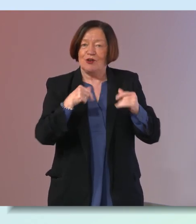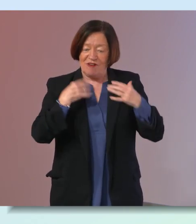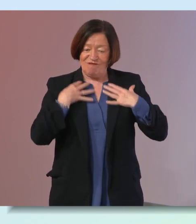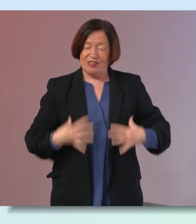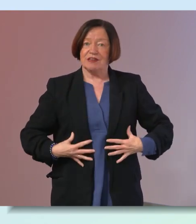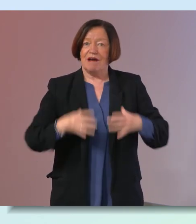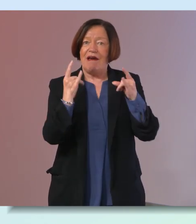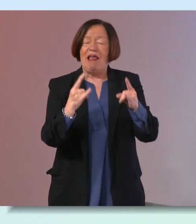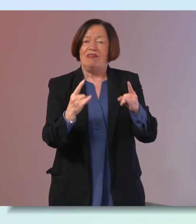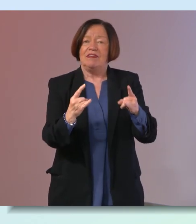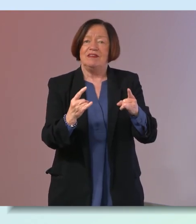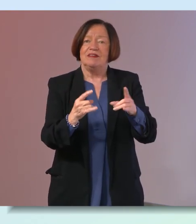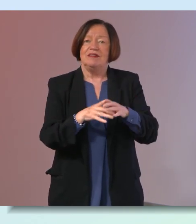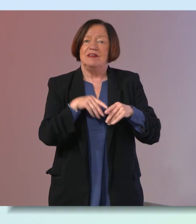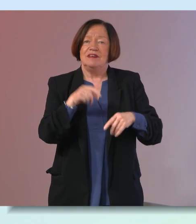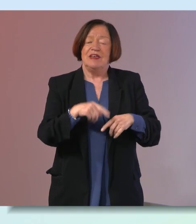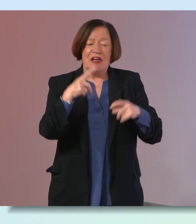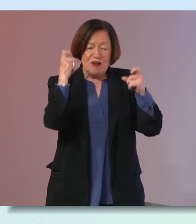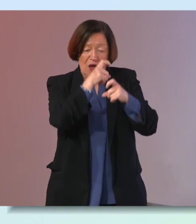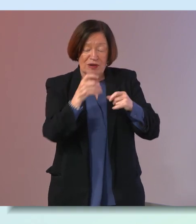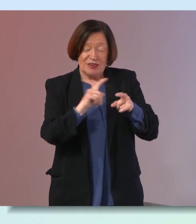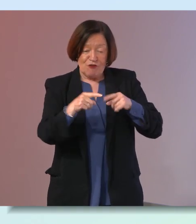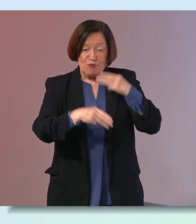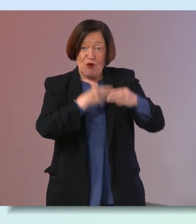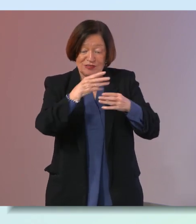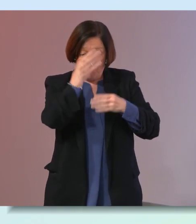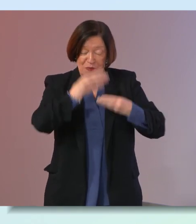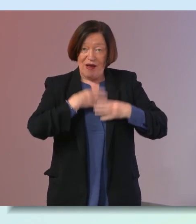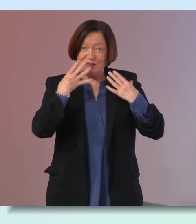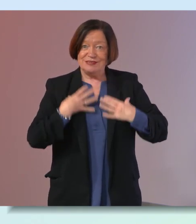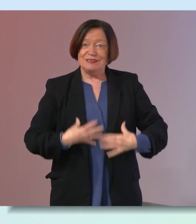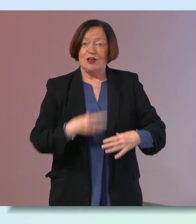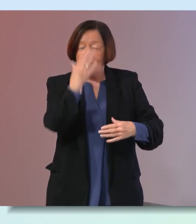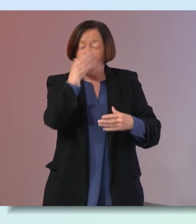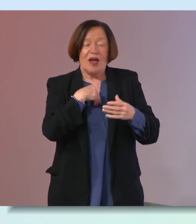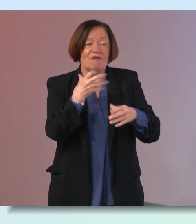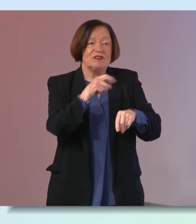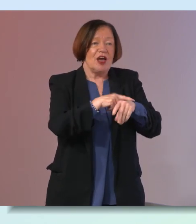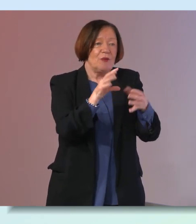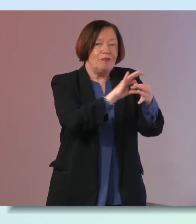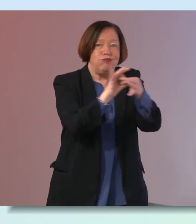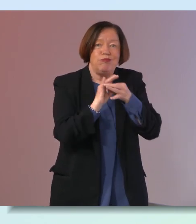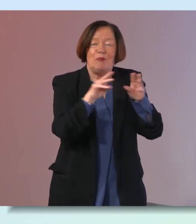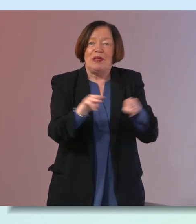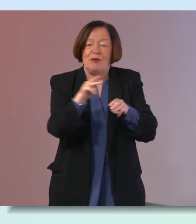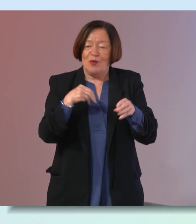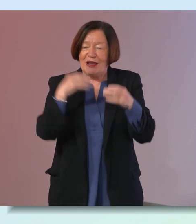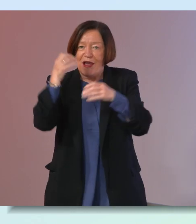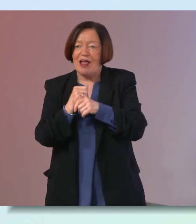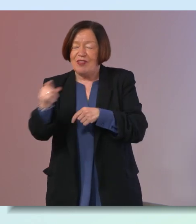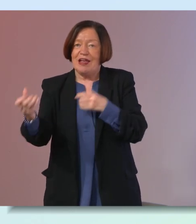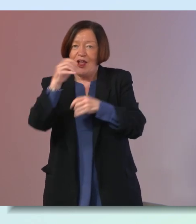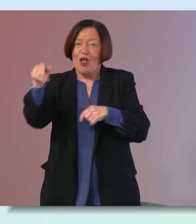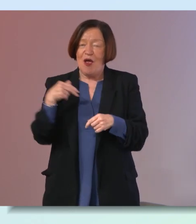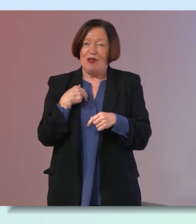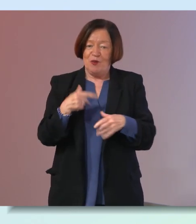you know through some complex kind of biological processes but we all know that when we spend time with people who we care about and care about us